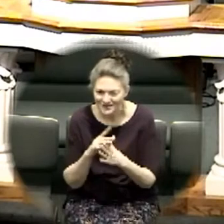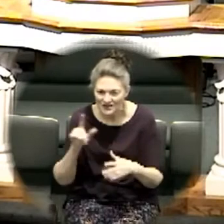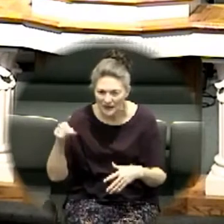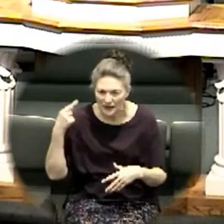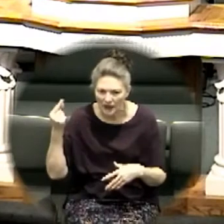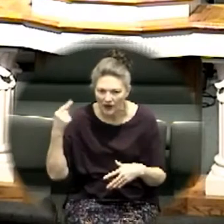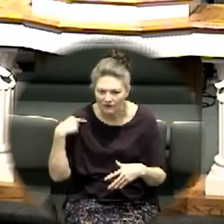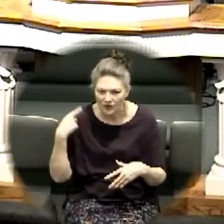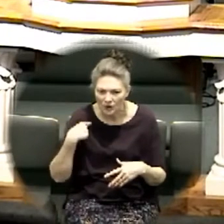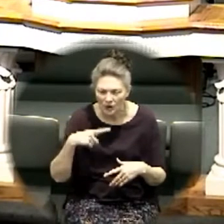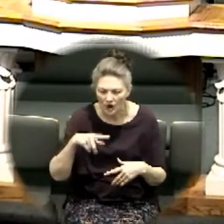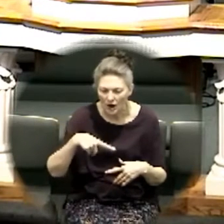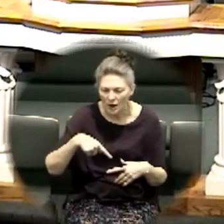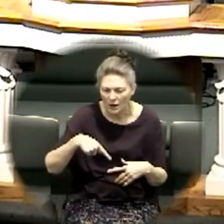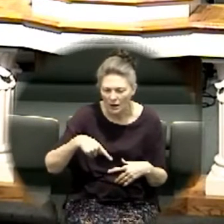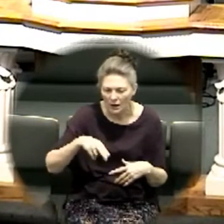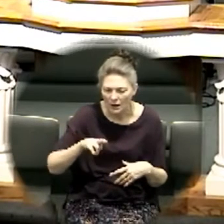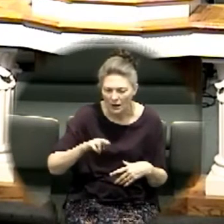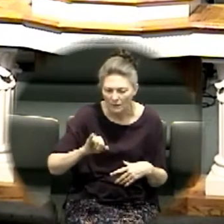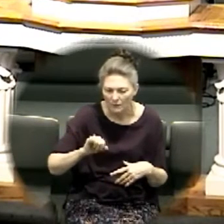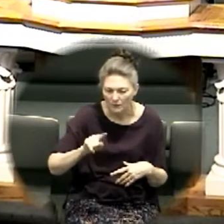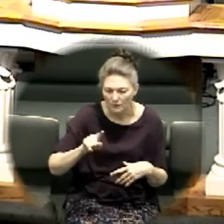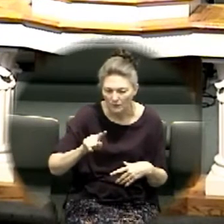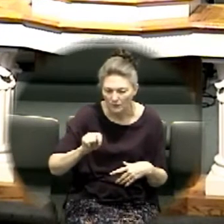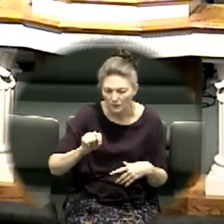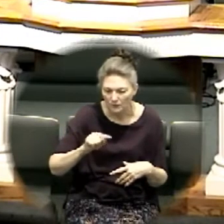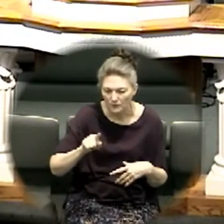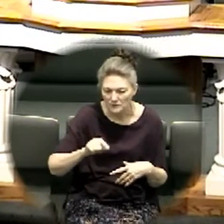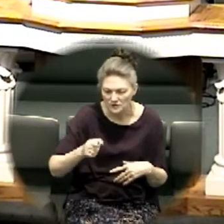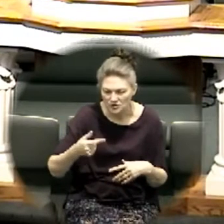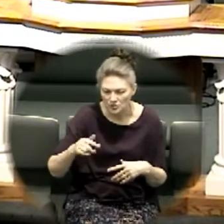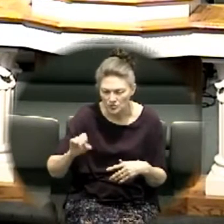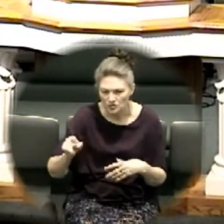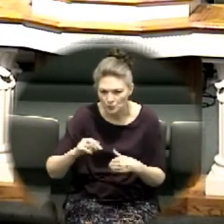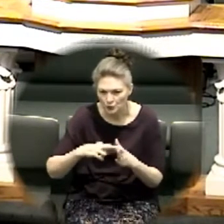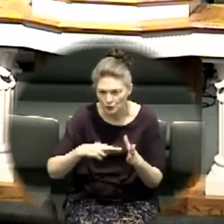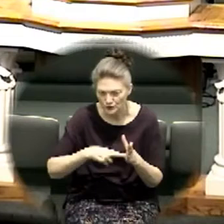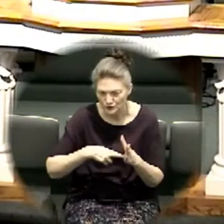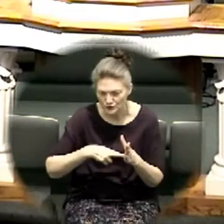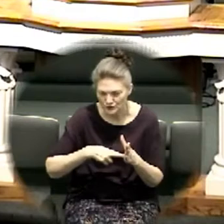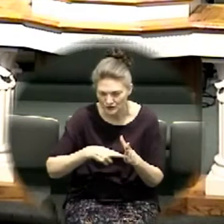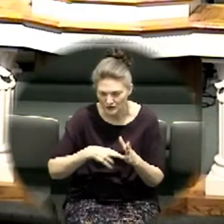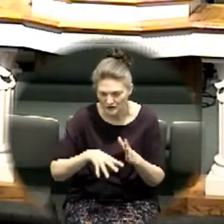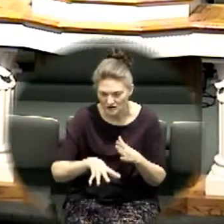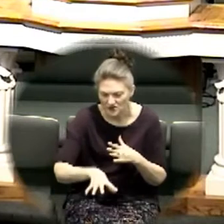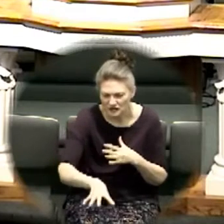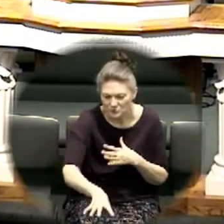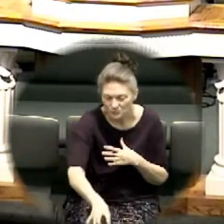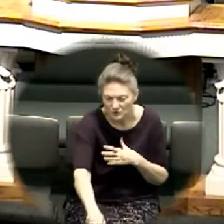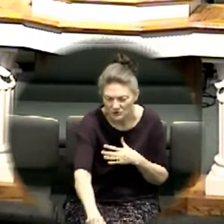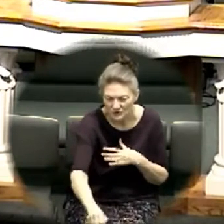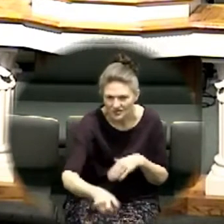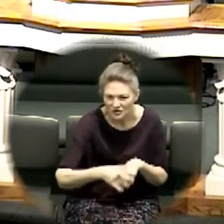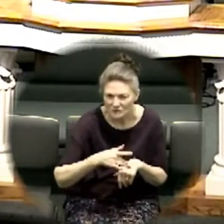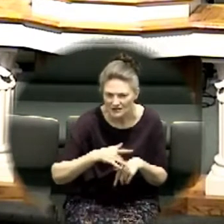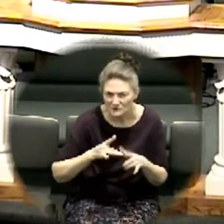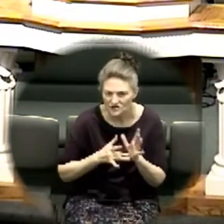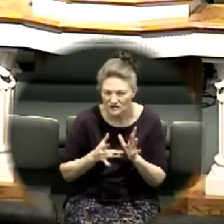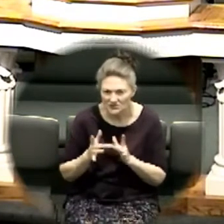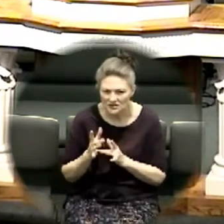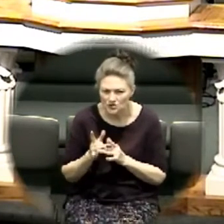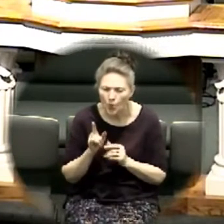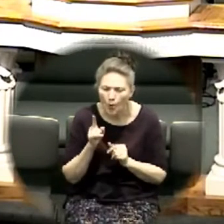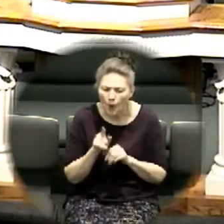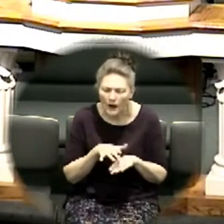she's standing just an arm's length away one step away how close are you today